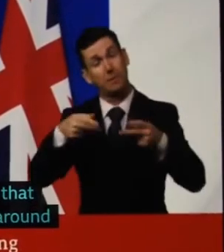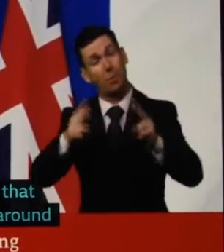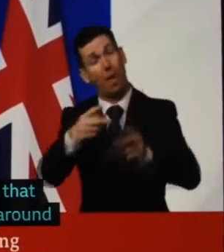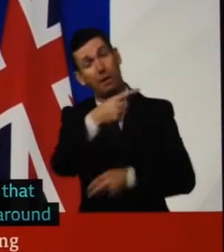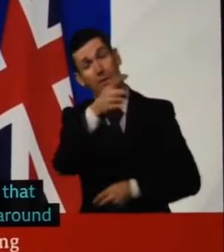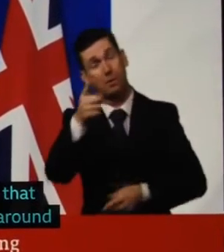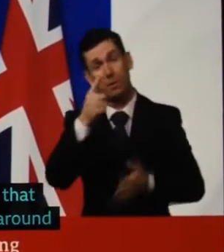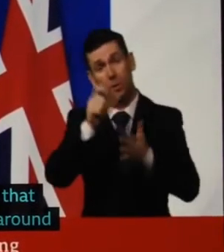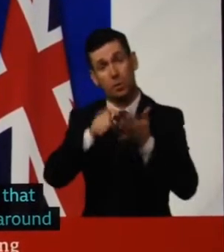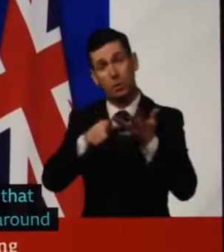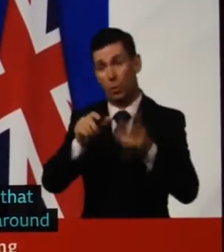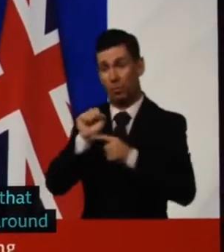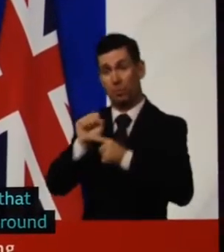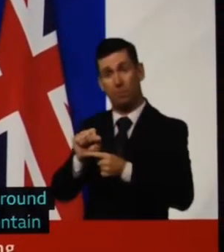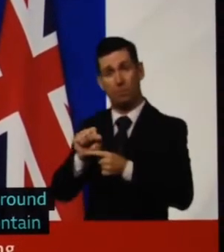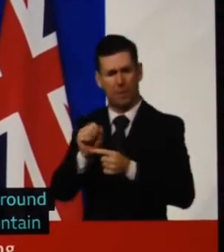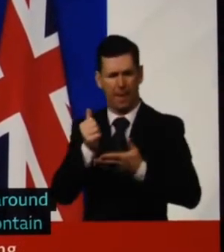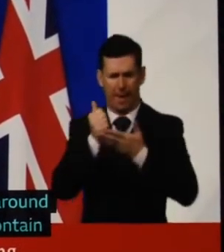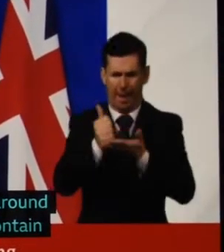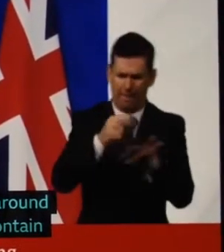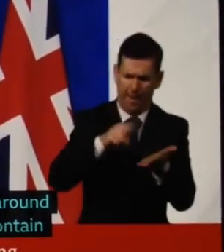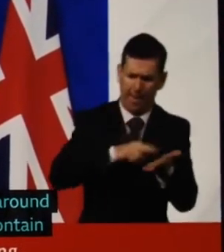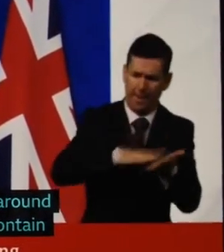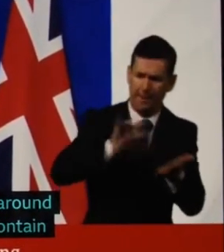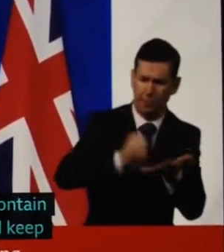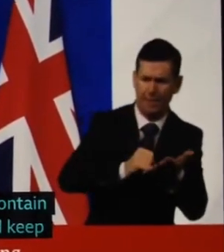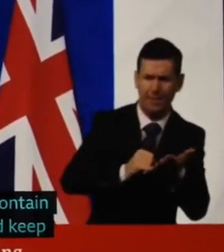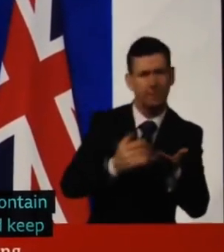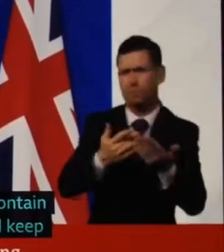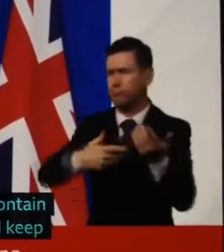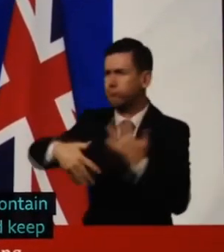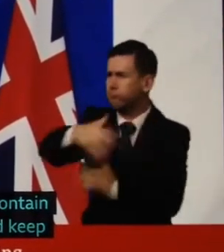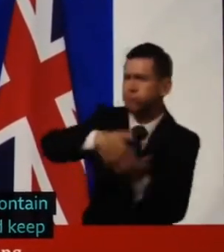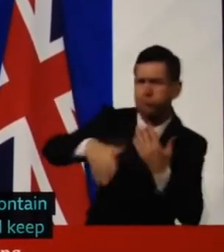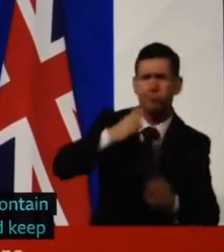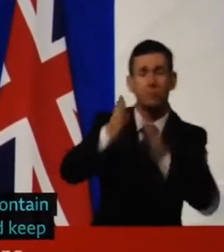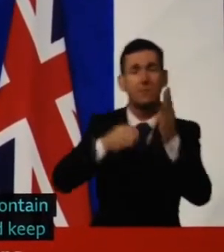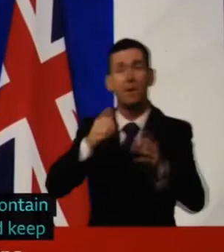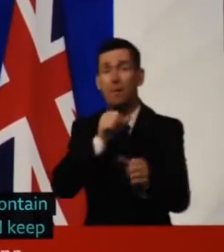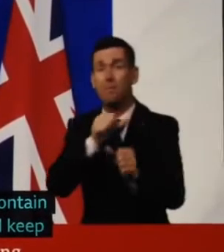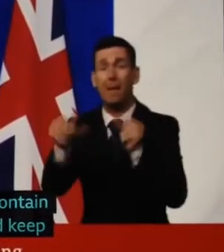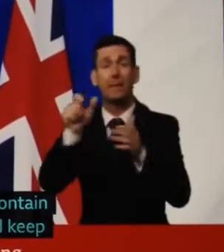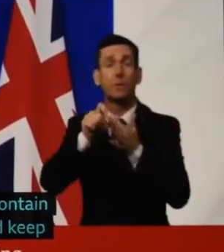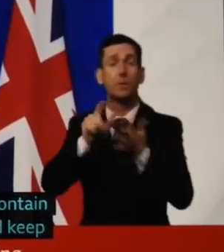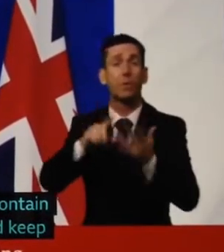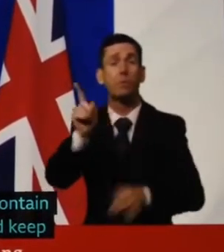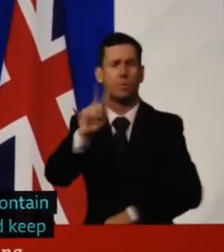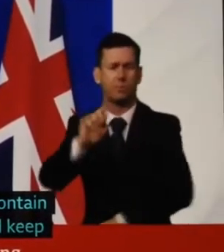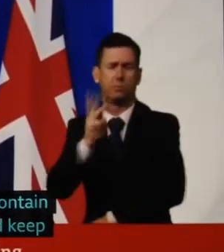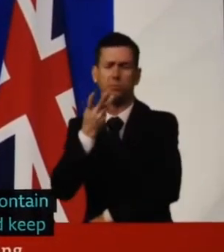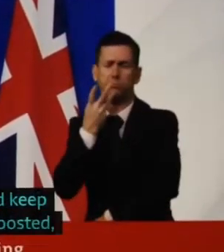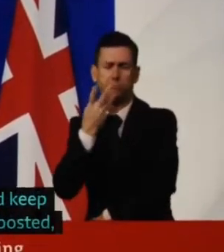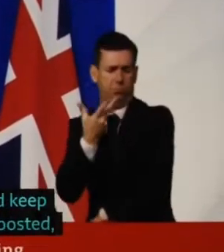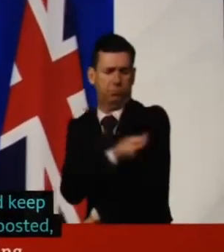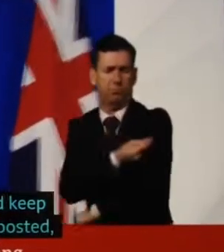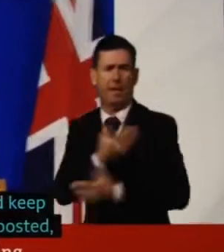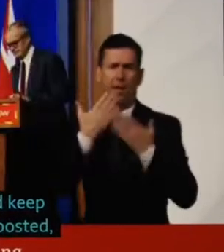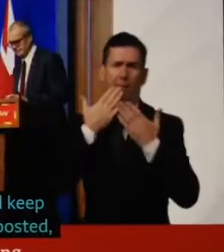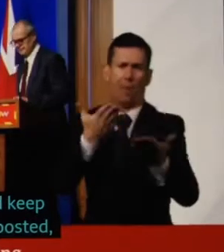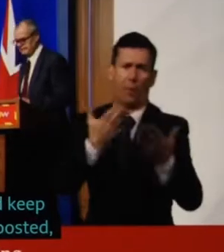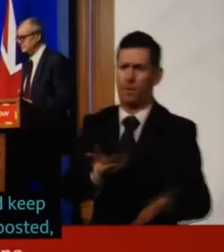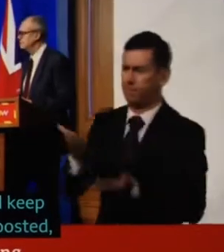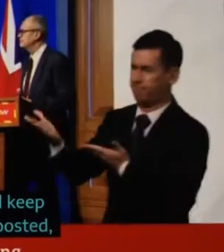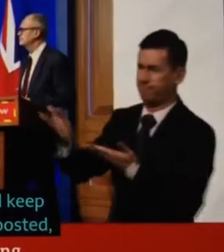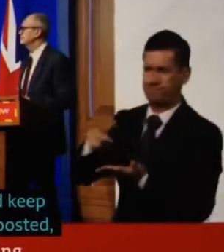NHS, and the virus is to get boosted. So please, get boosted. Thank you. And thank your service.